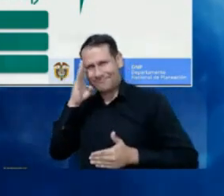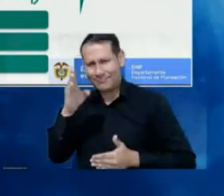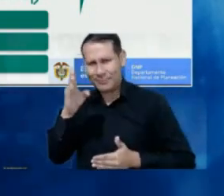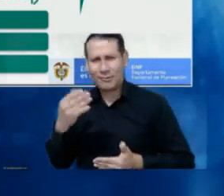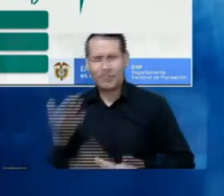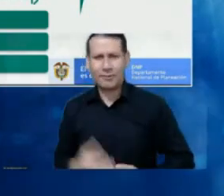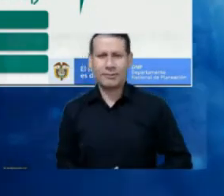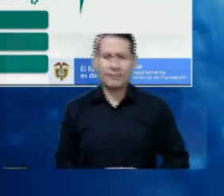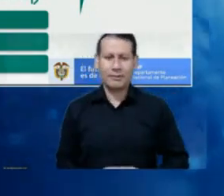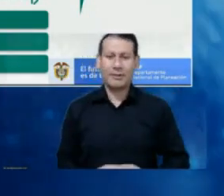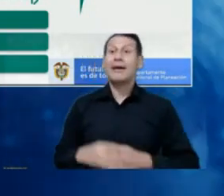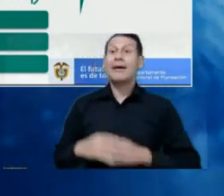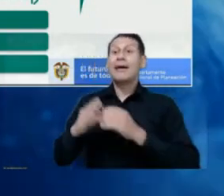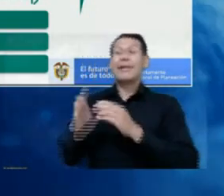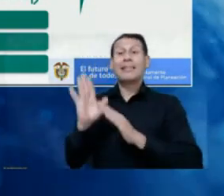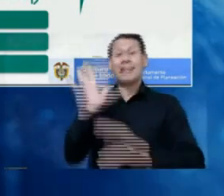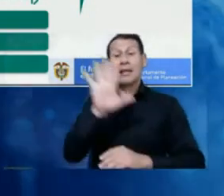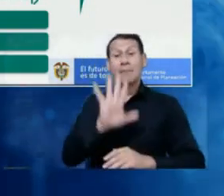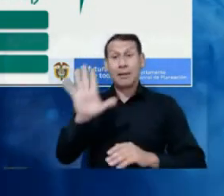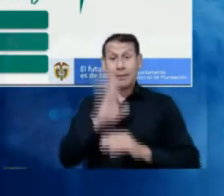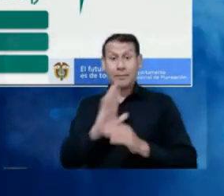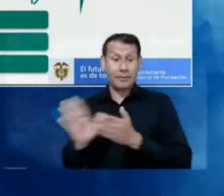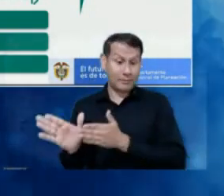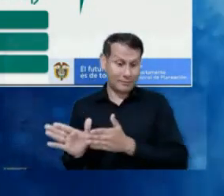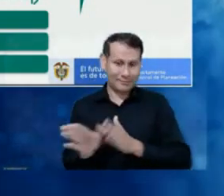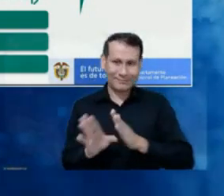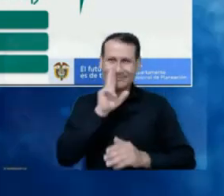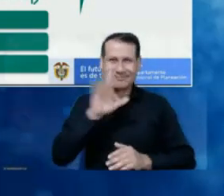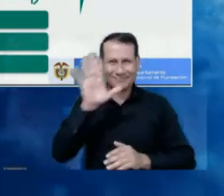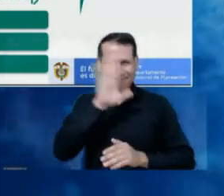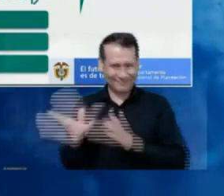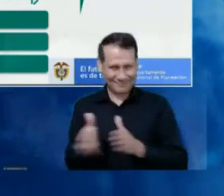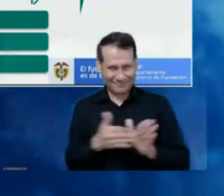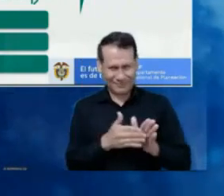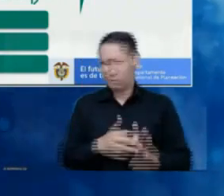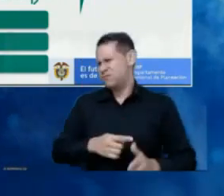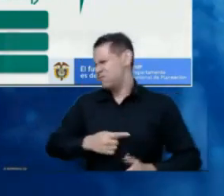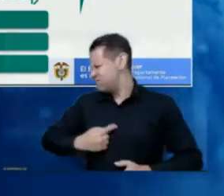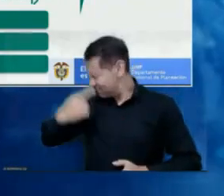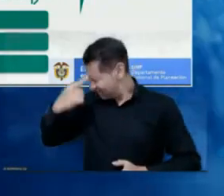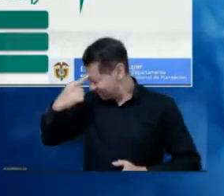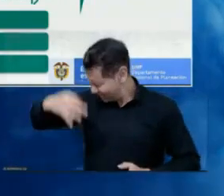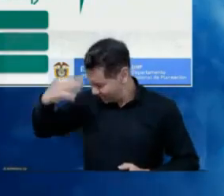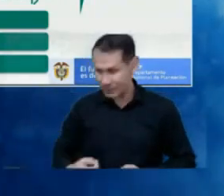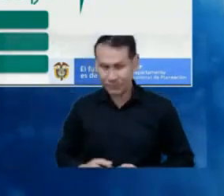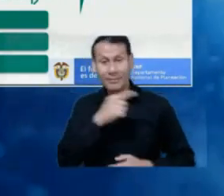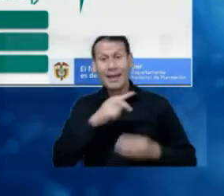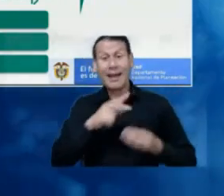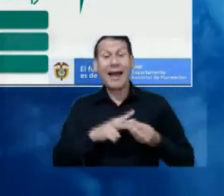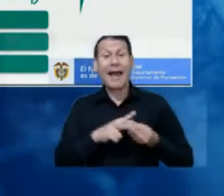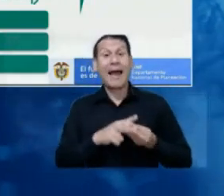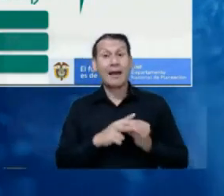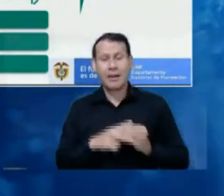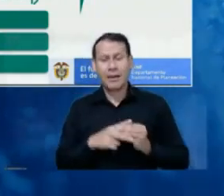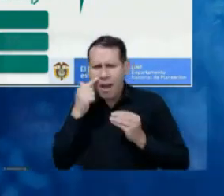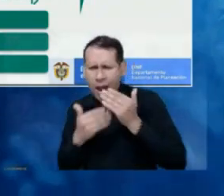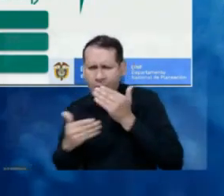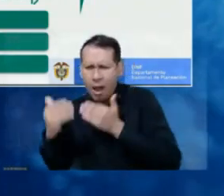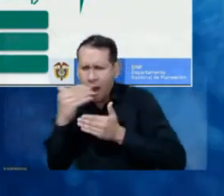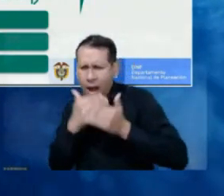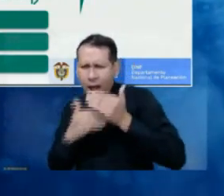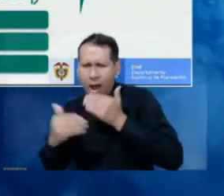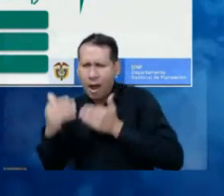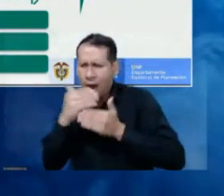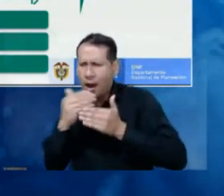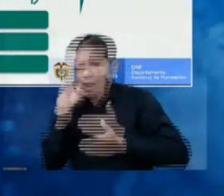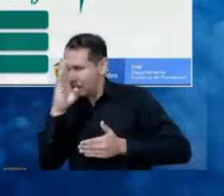National Planning Department, we have been believers that we must use this tool, like perspective analysis,